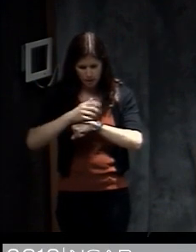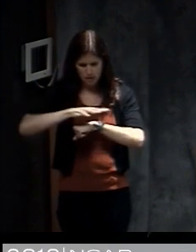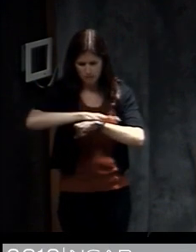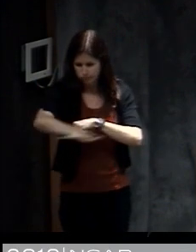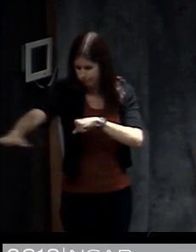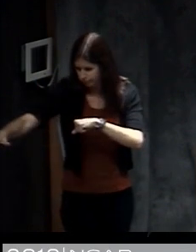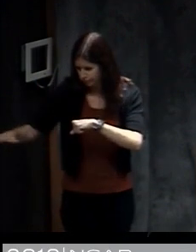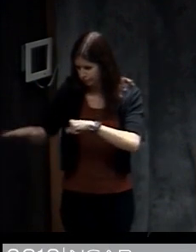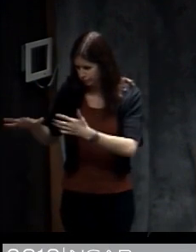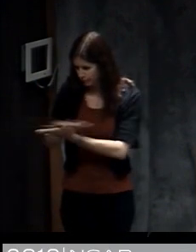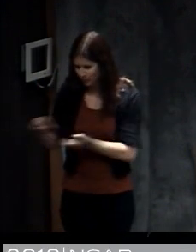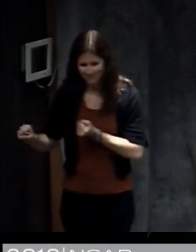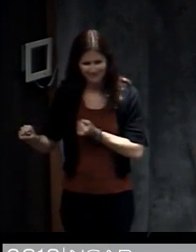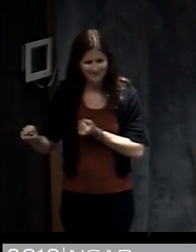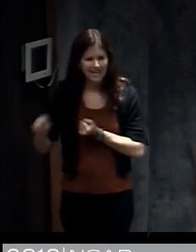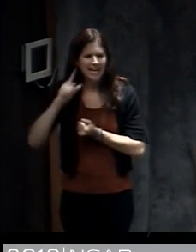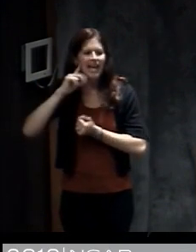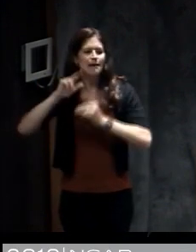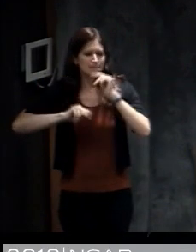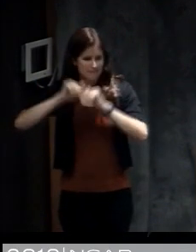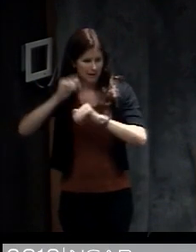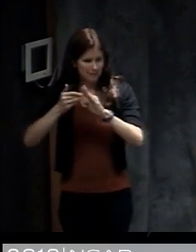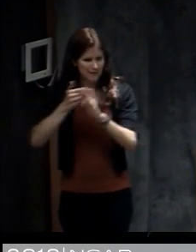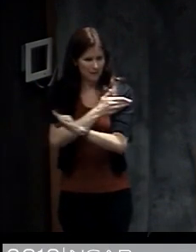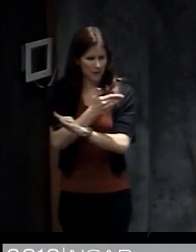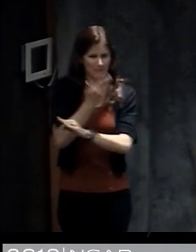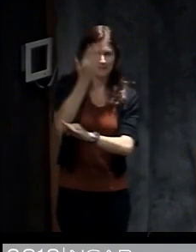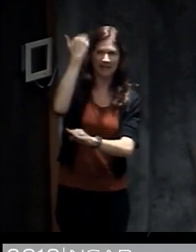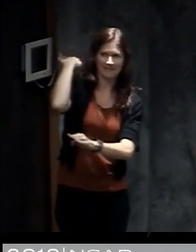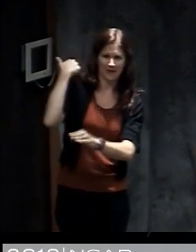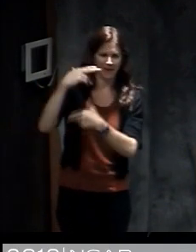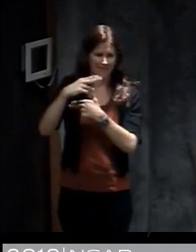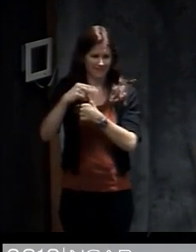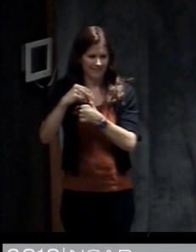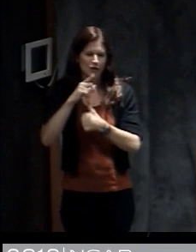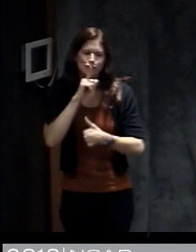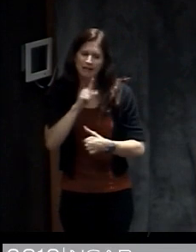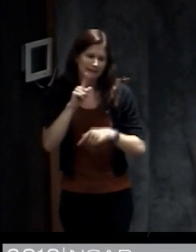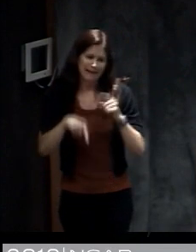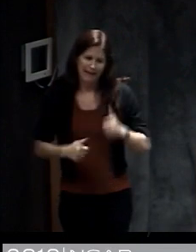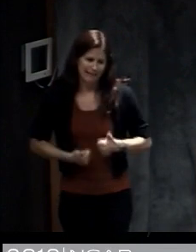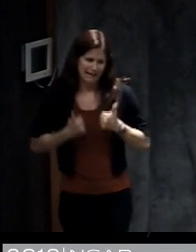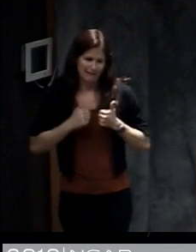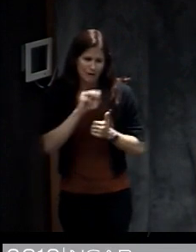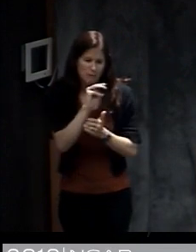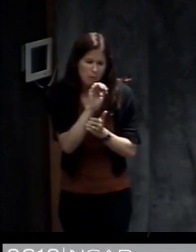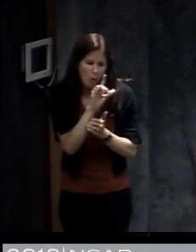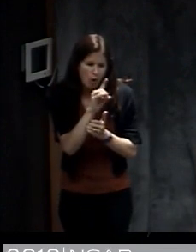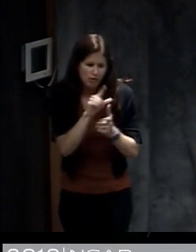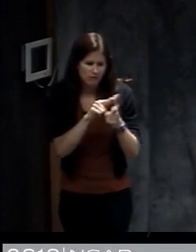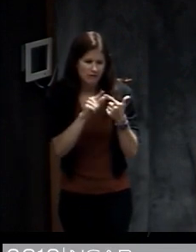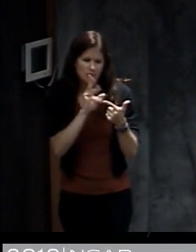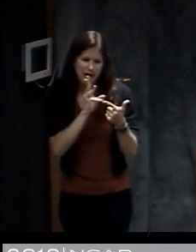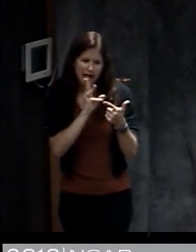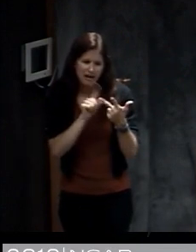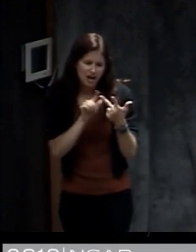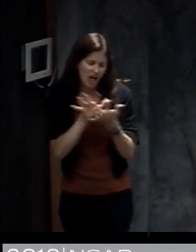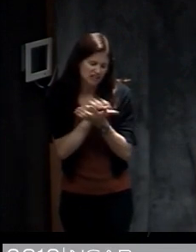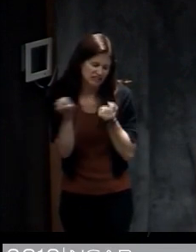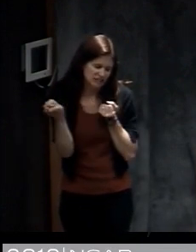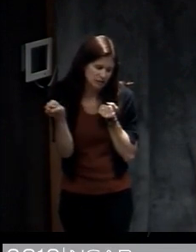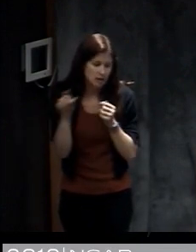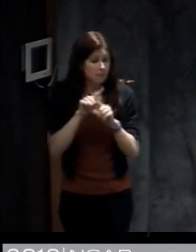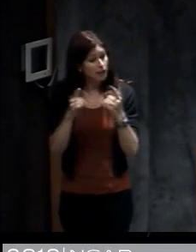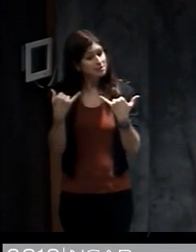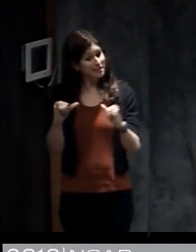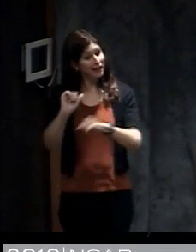This house had been rebuilt after a previous hurricane. Of course, this house was not livable. It was filled with, you know, mold and water and mud and debris and everything else. But